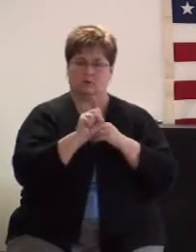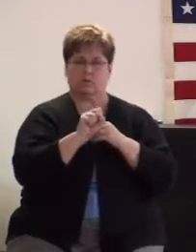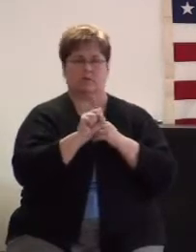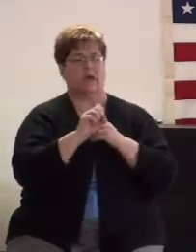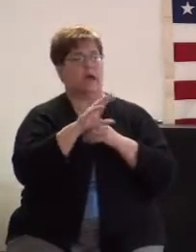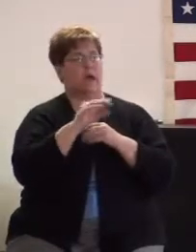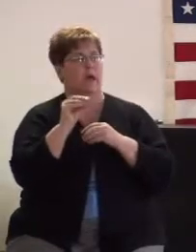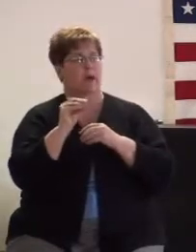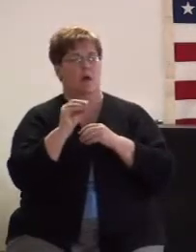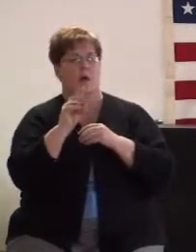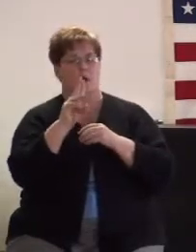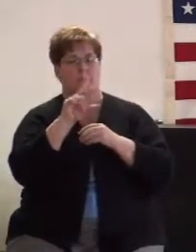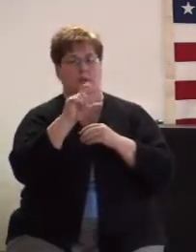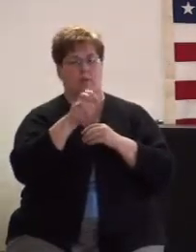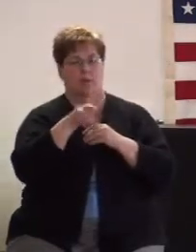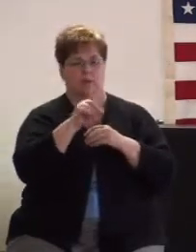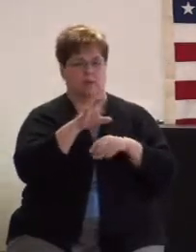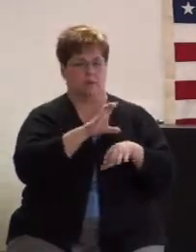and upload.